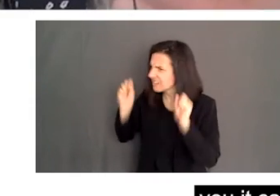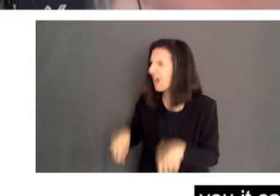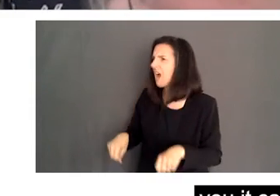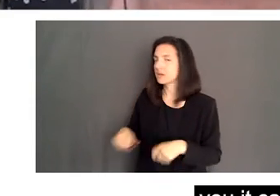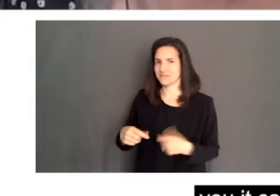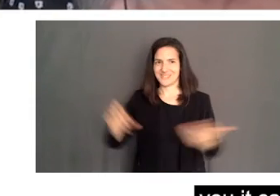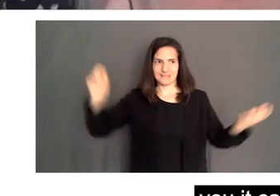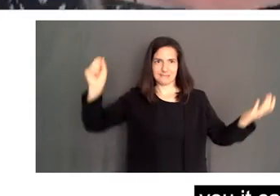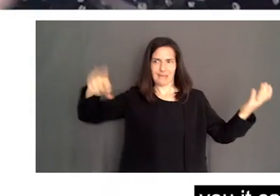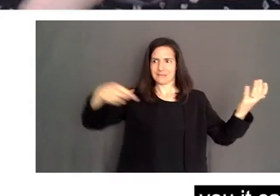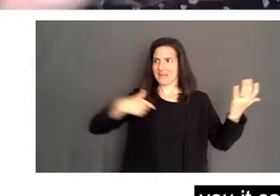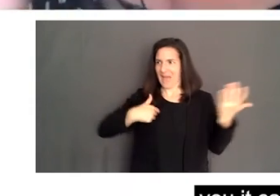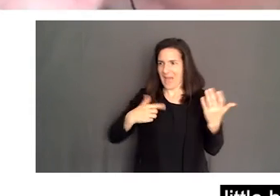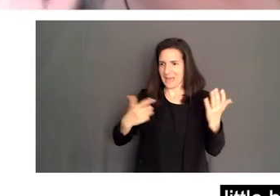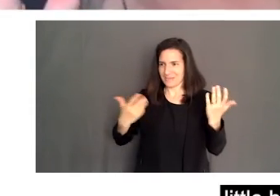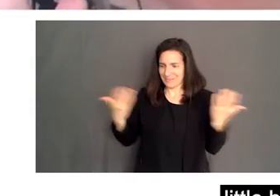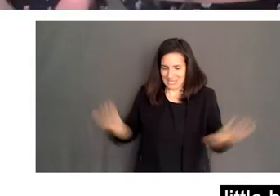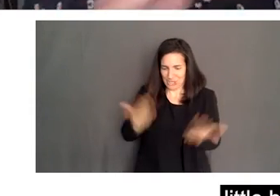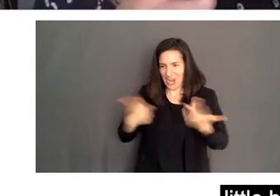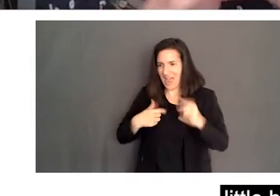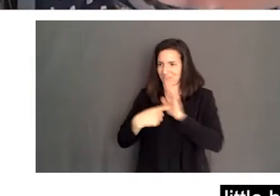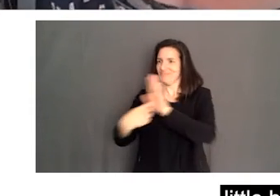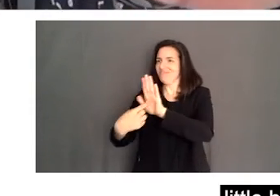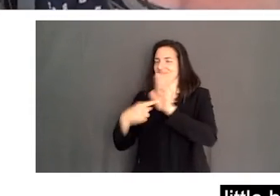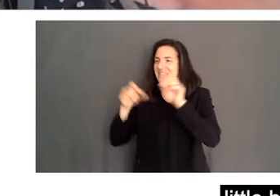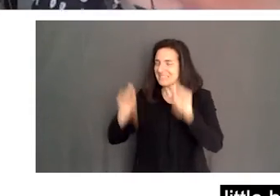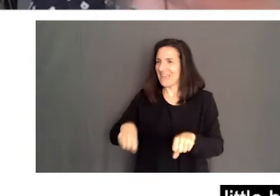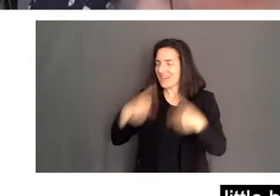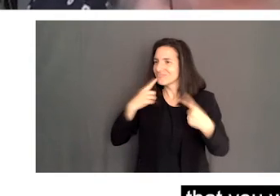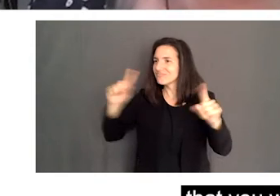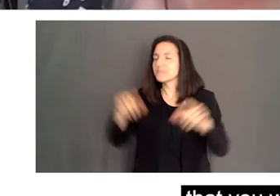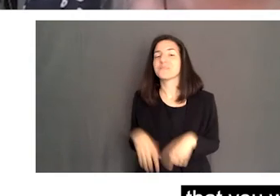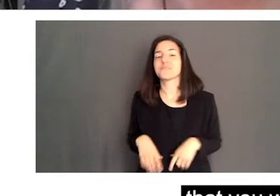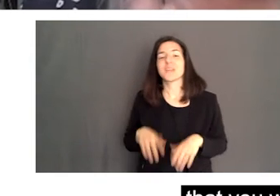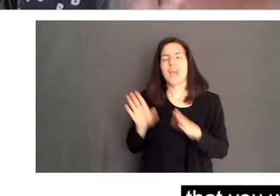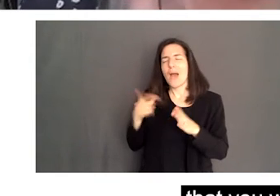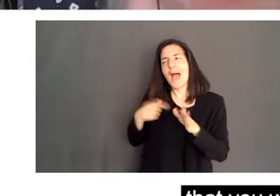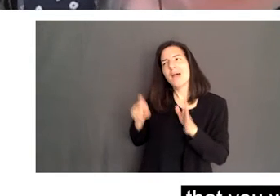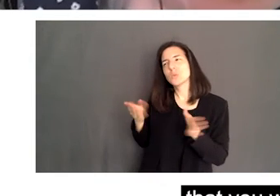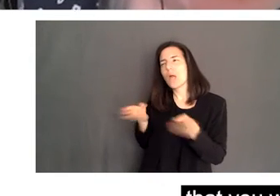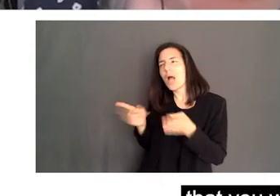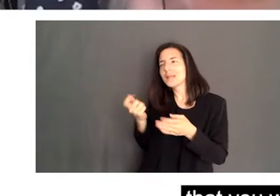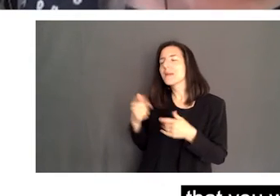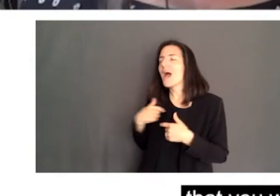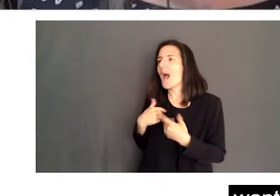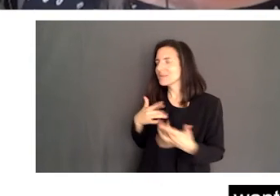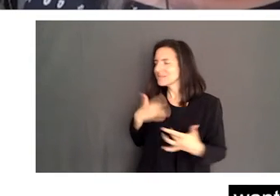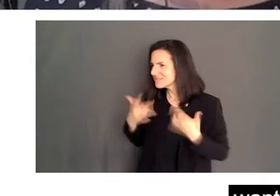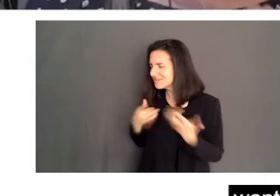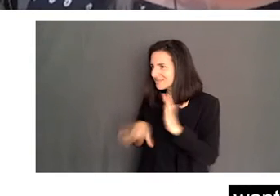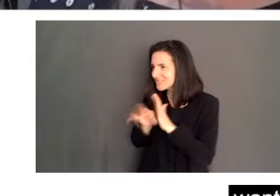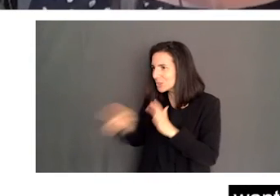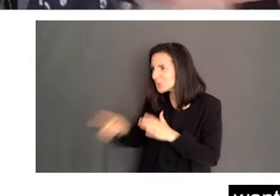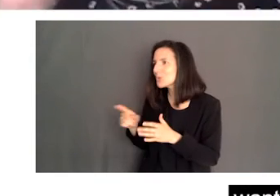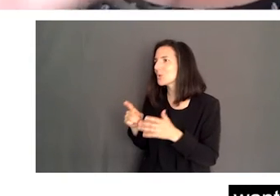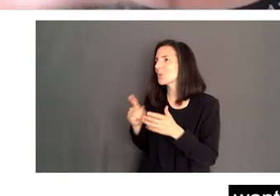can be done. Now, I have to switch gears a little, because I was really excited to find out that you were an award winning Paralympian. And I wanted to